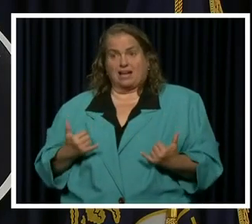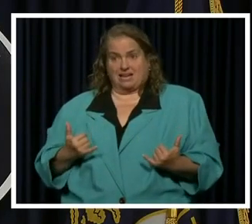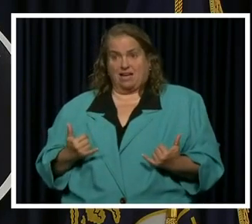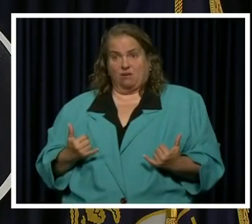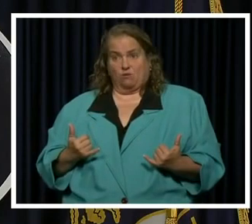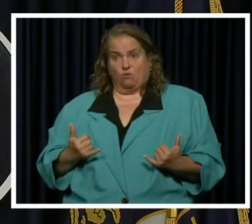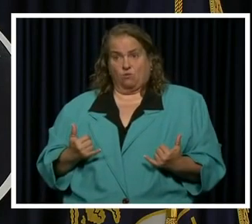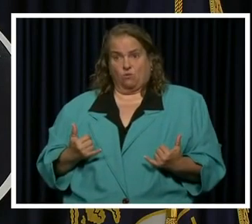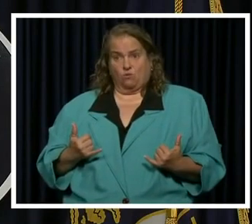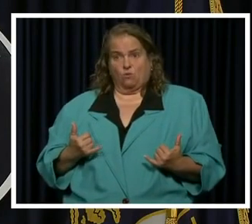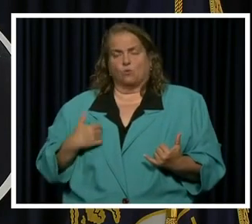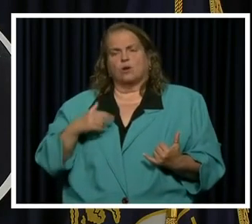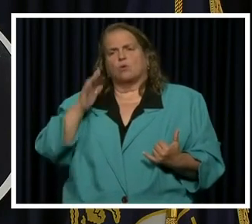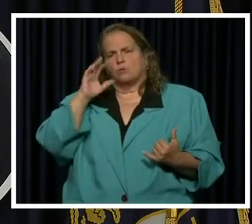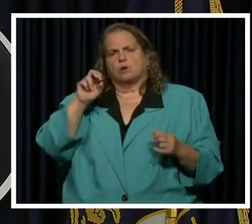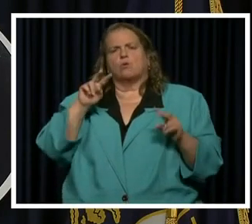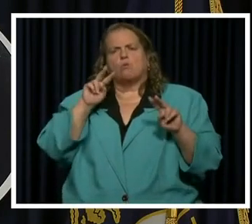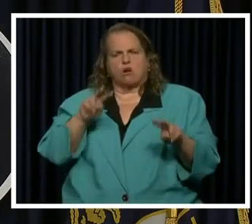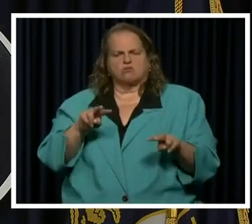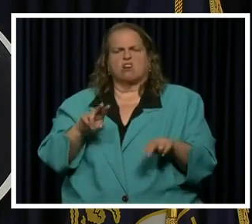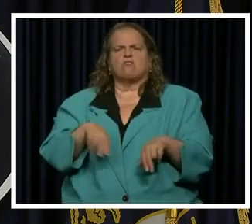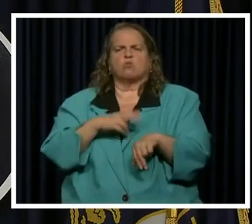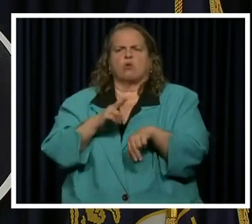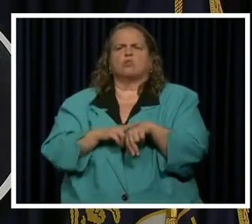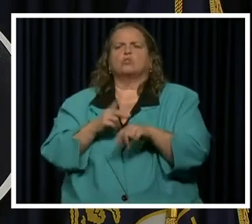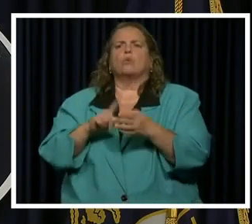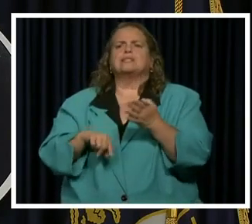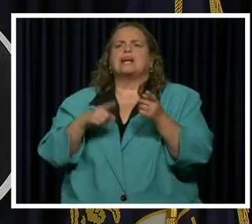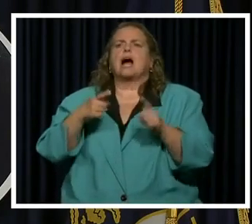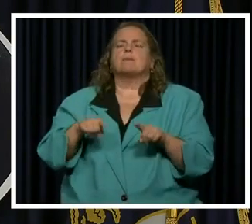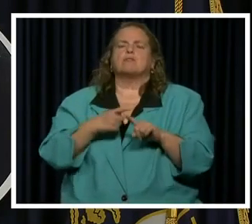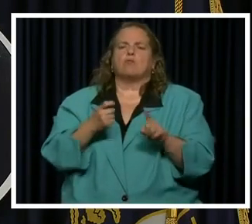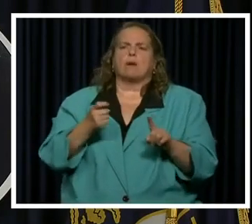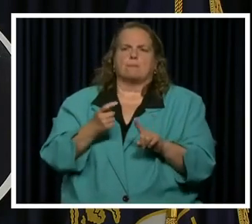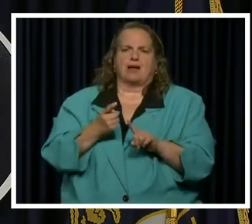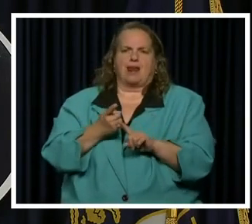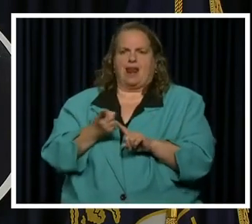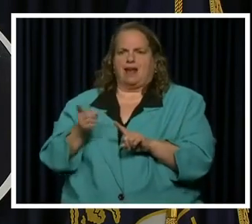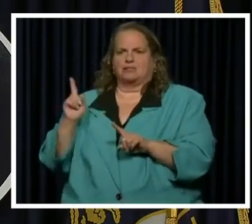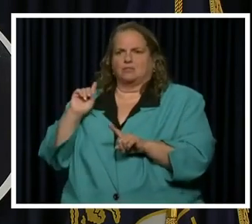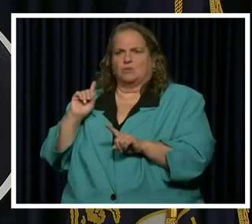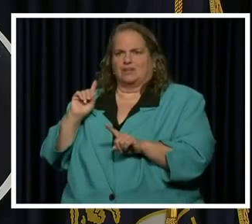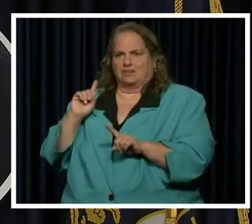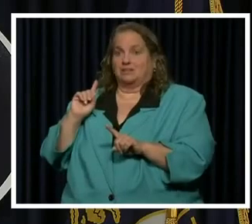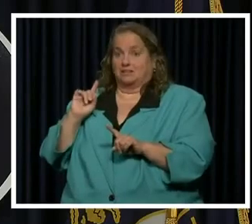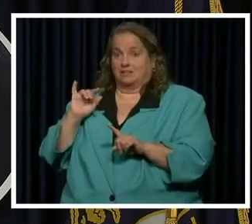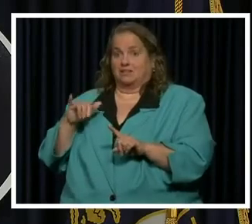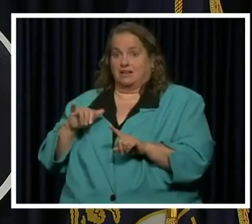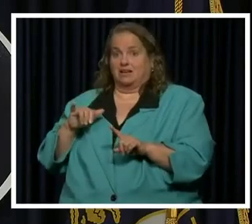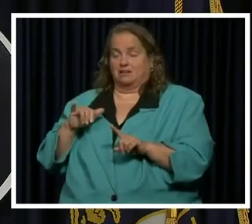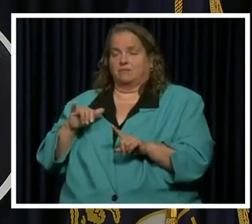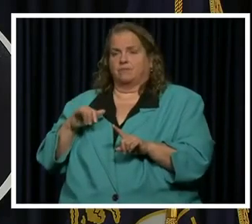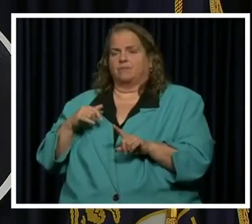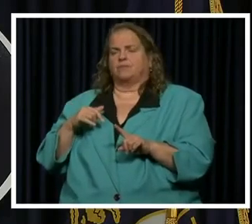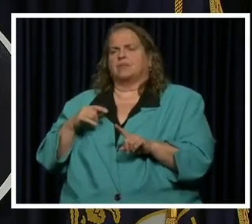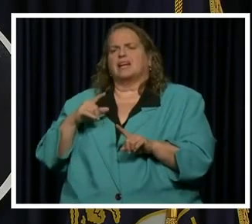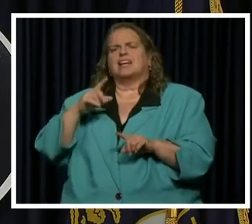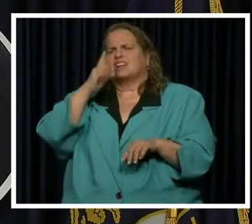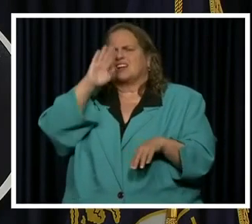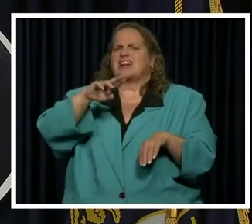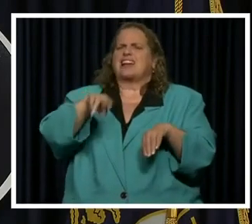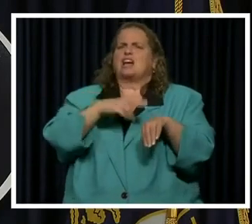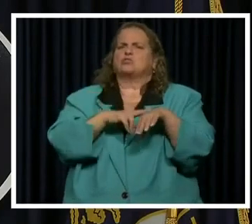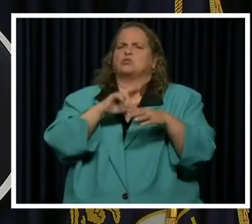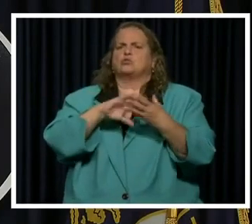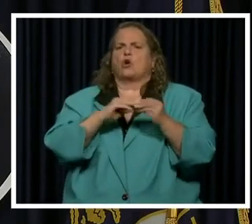we're going to be watching, of course, what's happened from this last week? Though you can't just some of the national stories are well, somebody